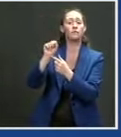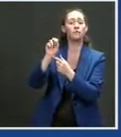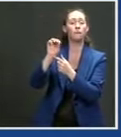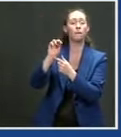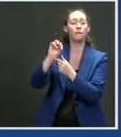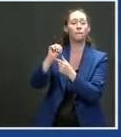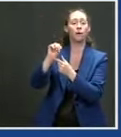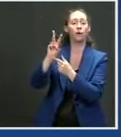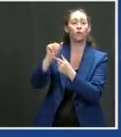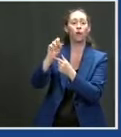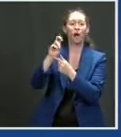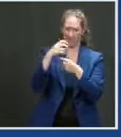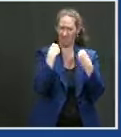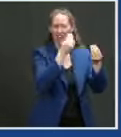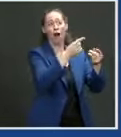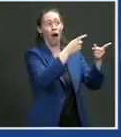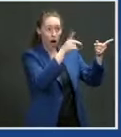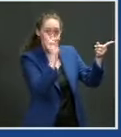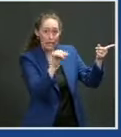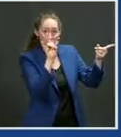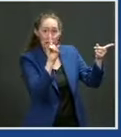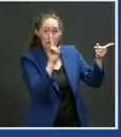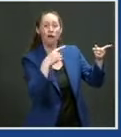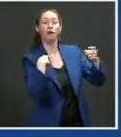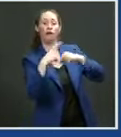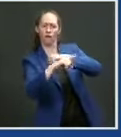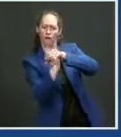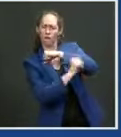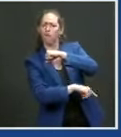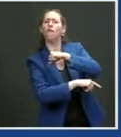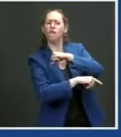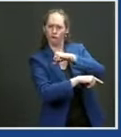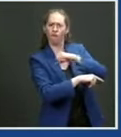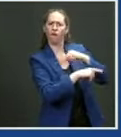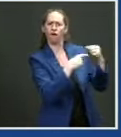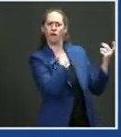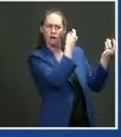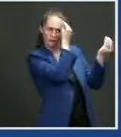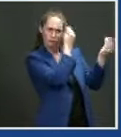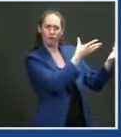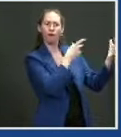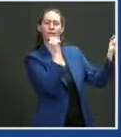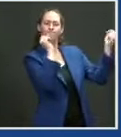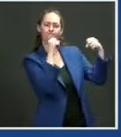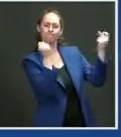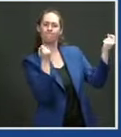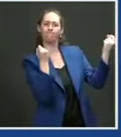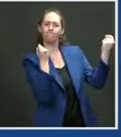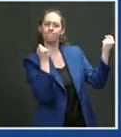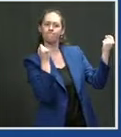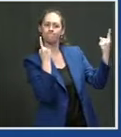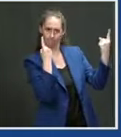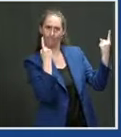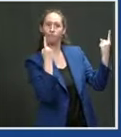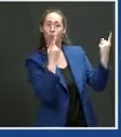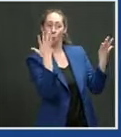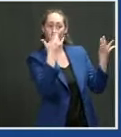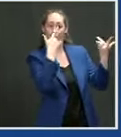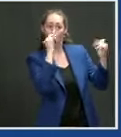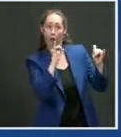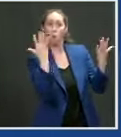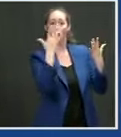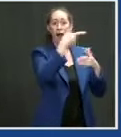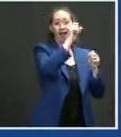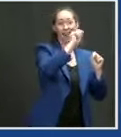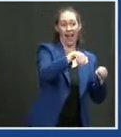countries to work on specific understandings about what's off-limits and to follow up on specific